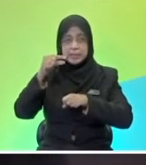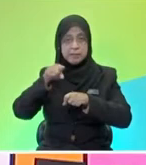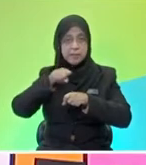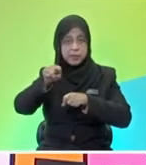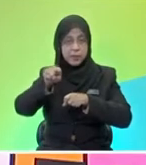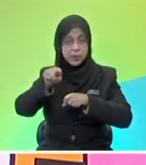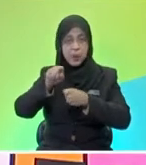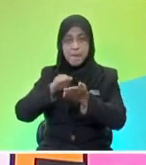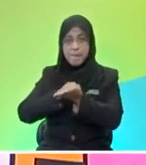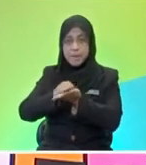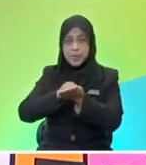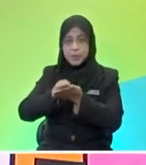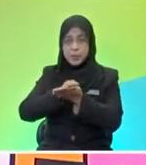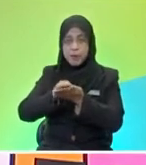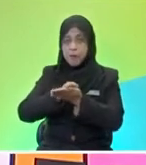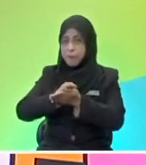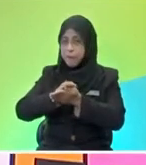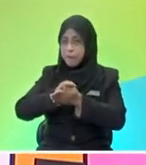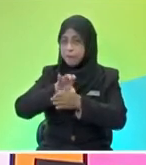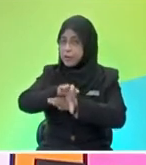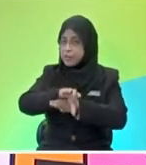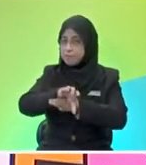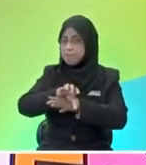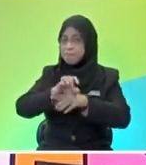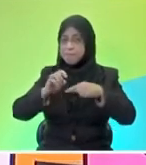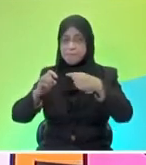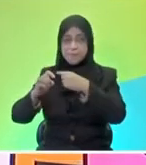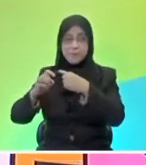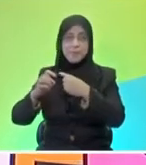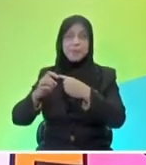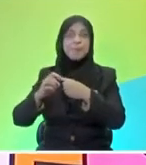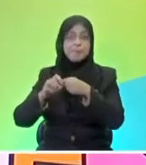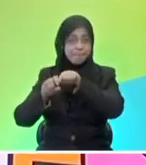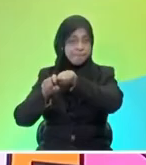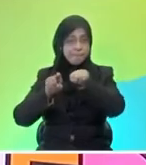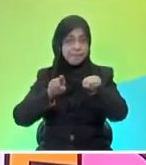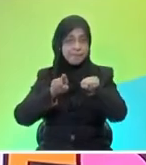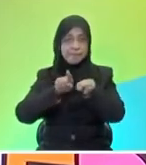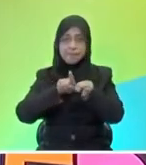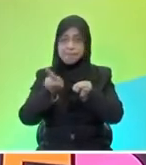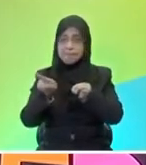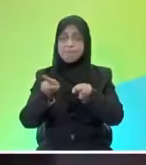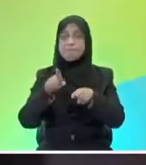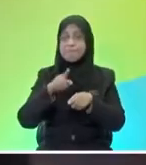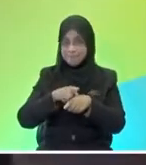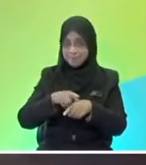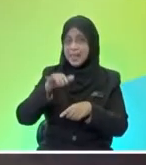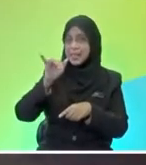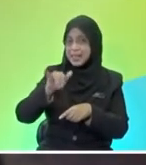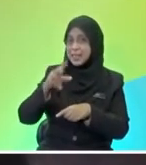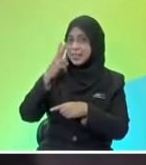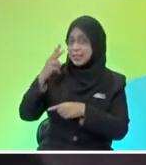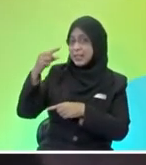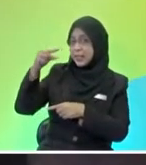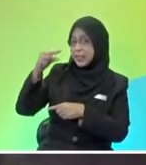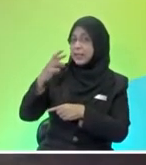the right, then the frictional force should be going the opposite way, which is to the left. Is that right, Mr. Q? Yes, exactly.